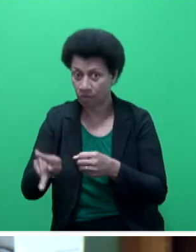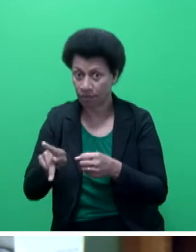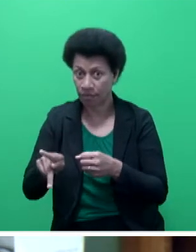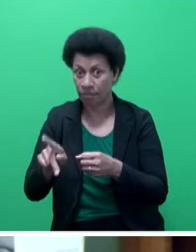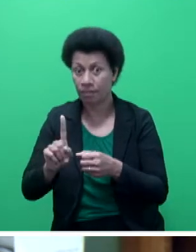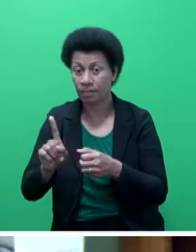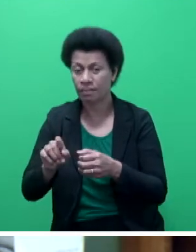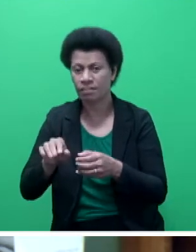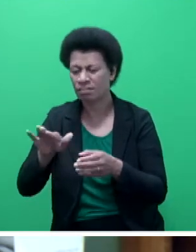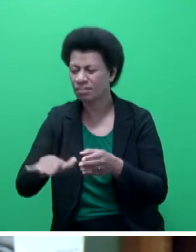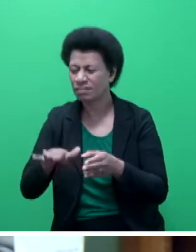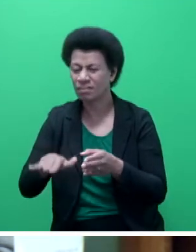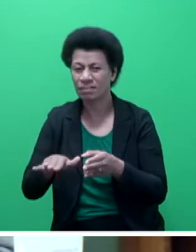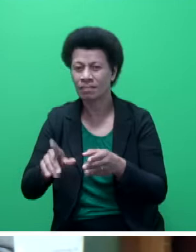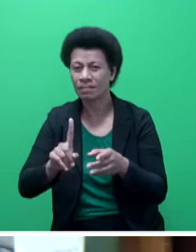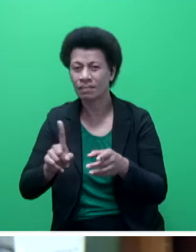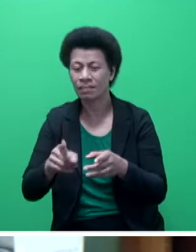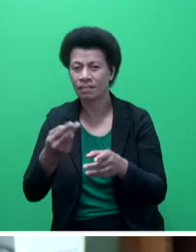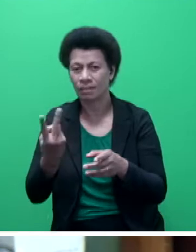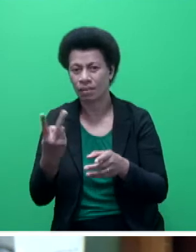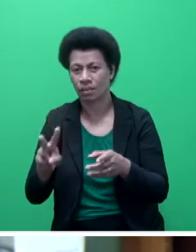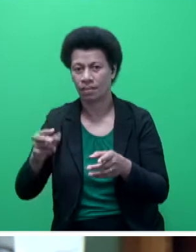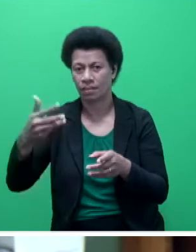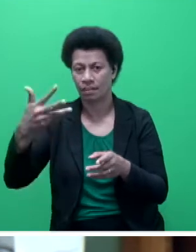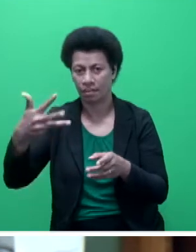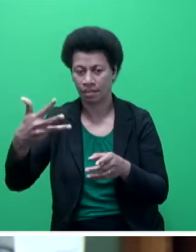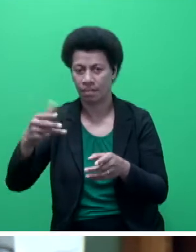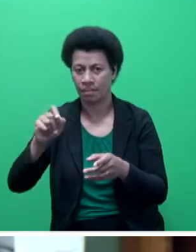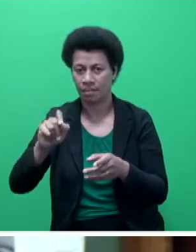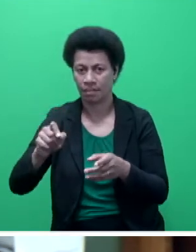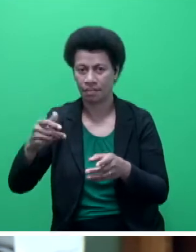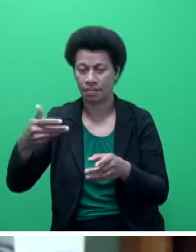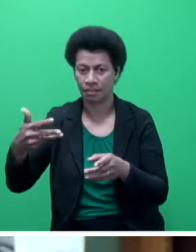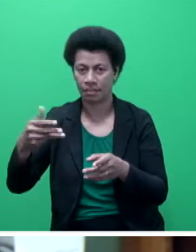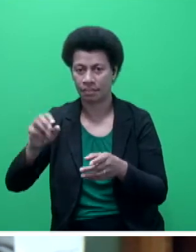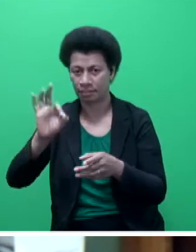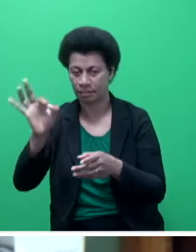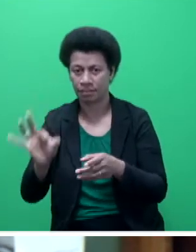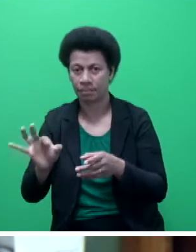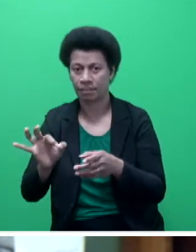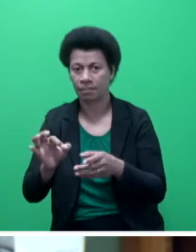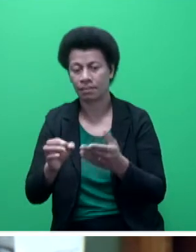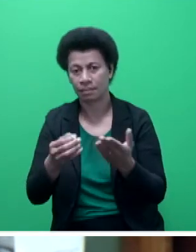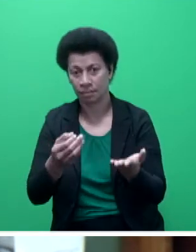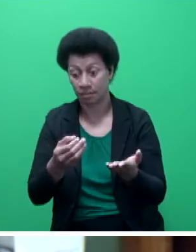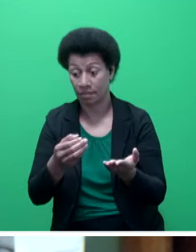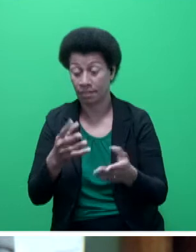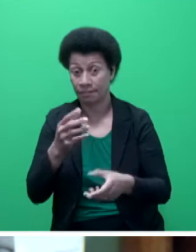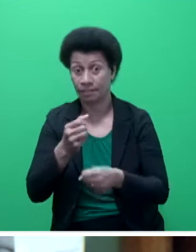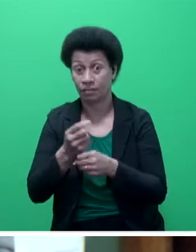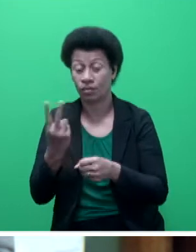Fiji was initially estimated at 29.9 per cent in 2019-2020, which means that an estimate of 258